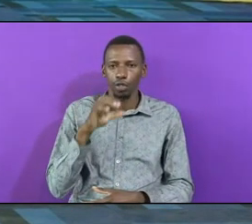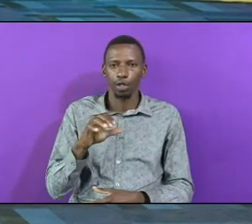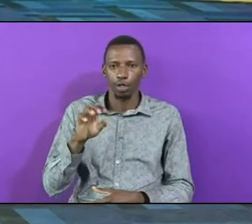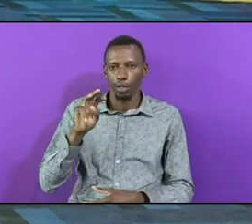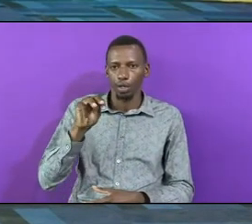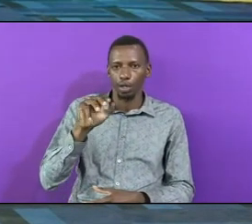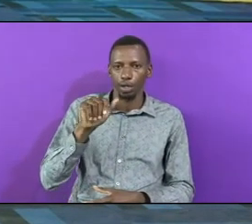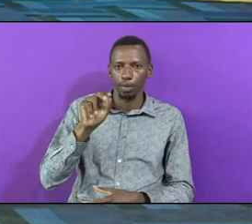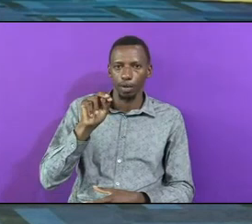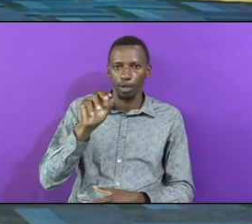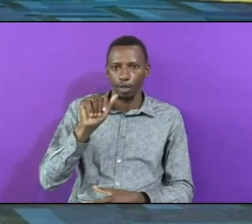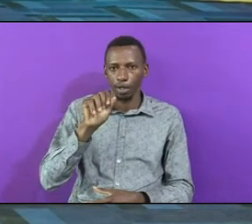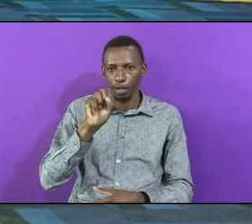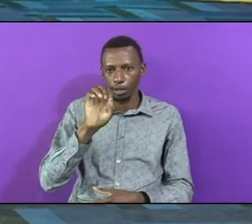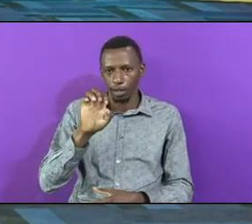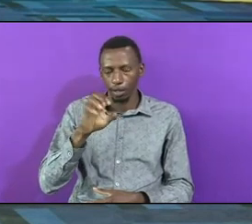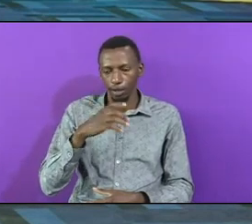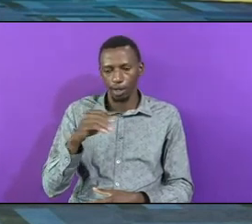Fast Forward Verse 4